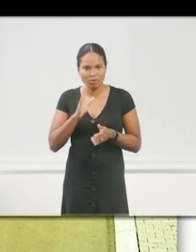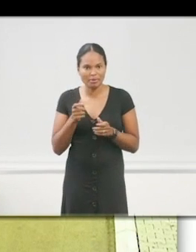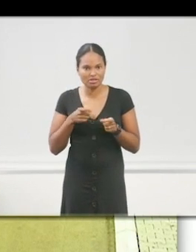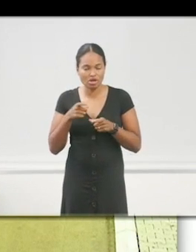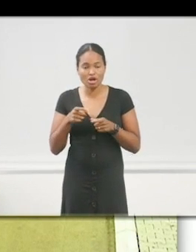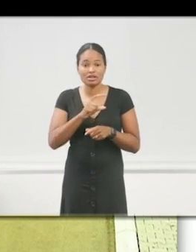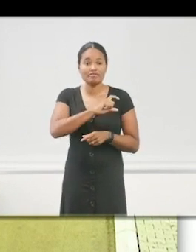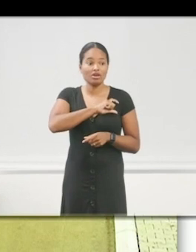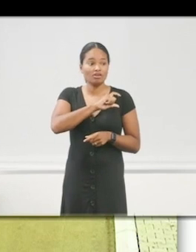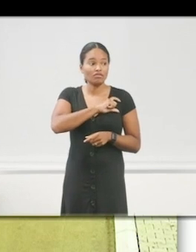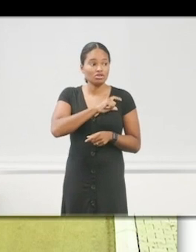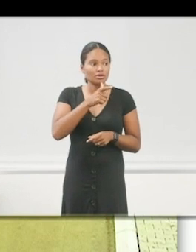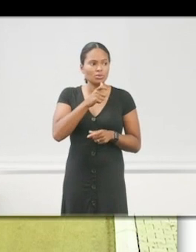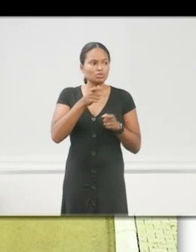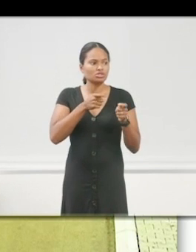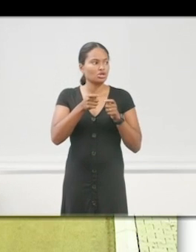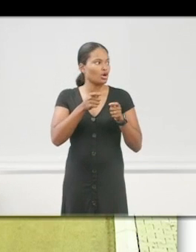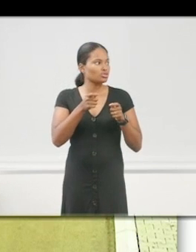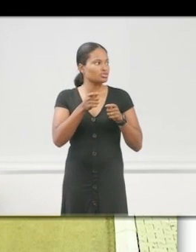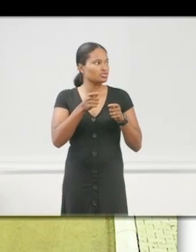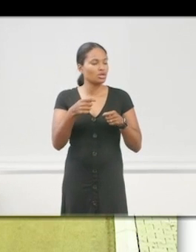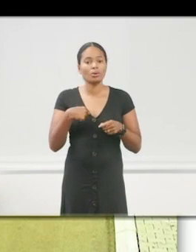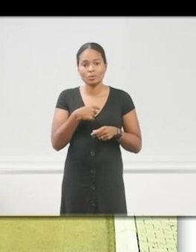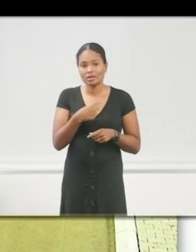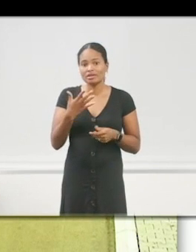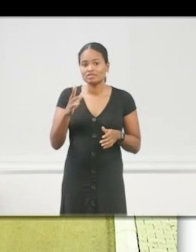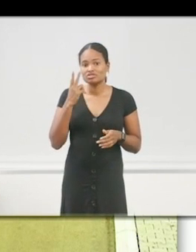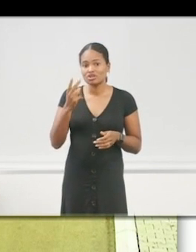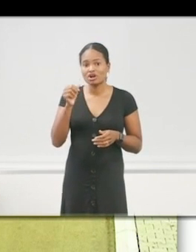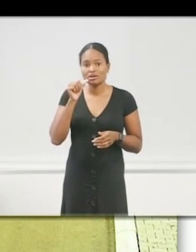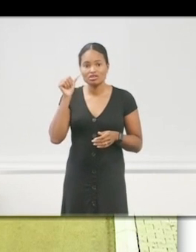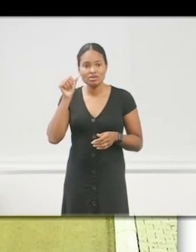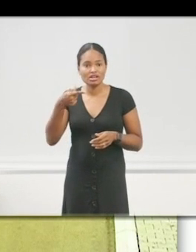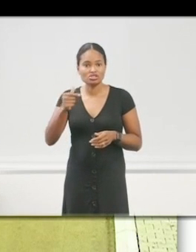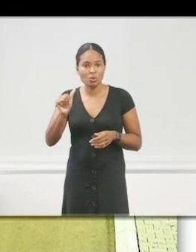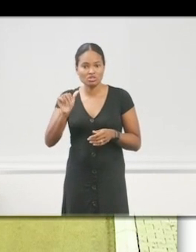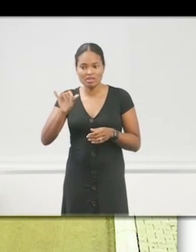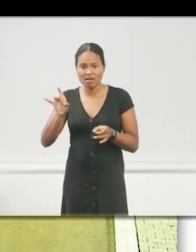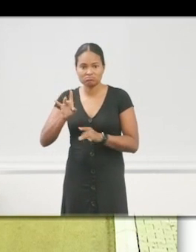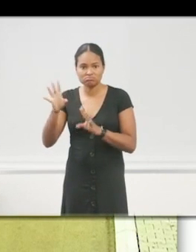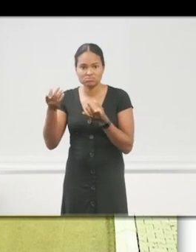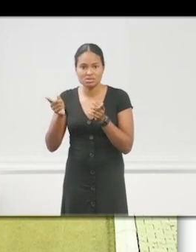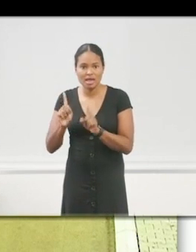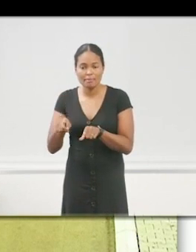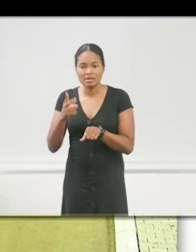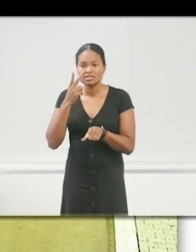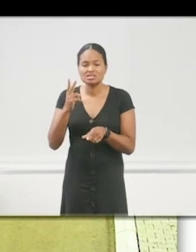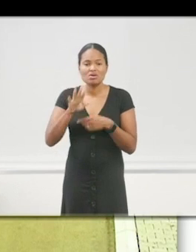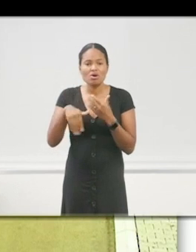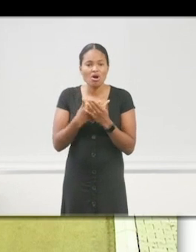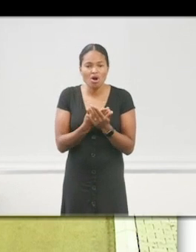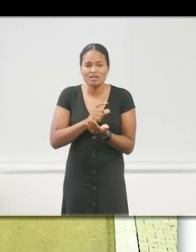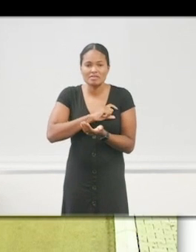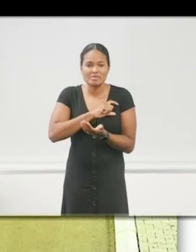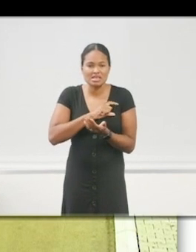law enforcement, who's in charge? We all saw yesterday the tragedy that happened in Georgia. You see all of the optics, all of the police,